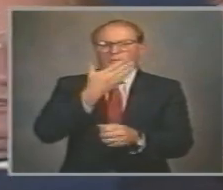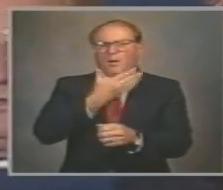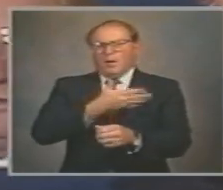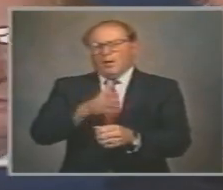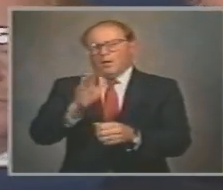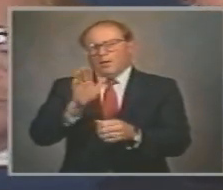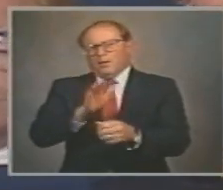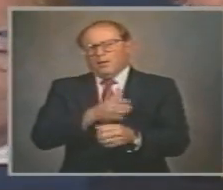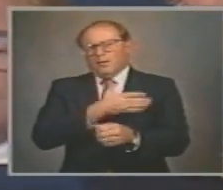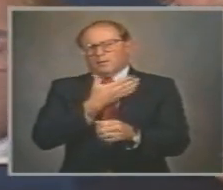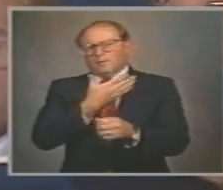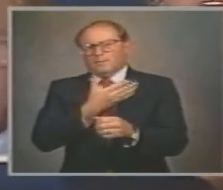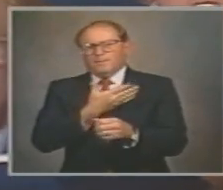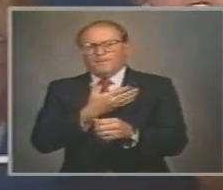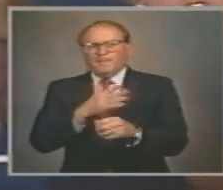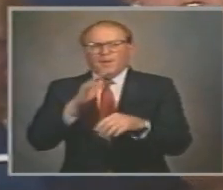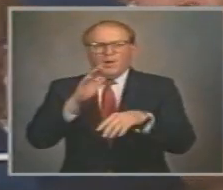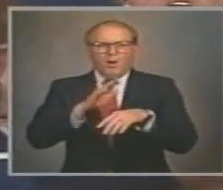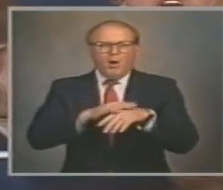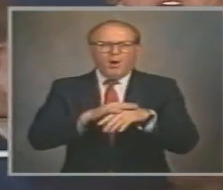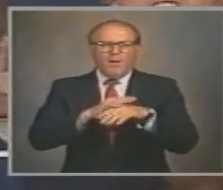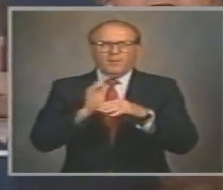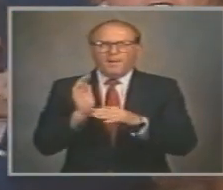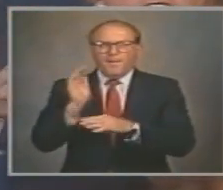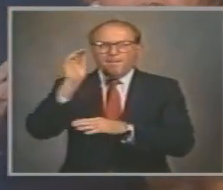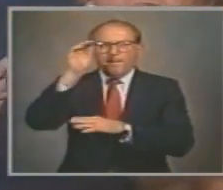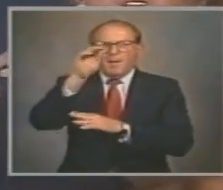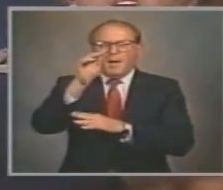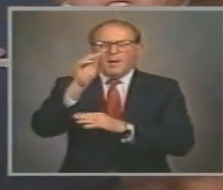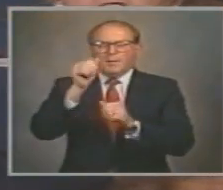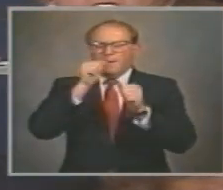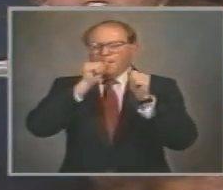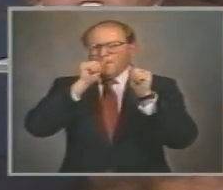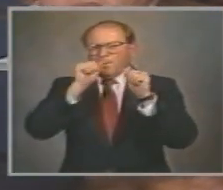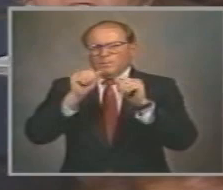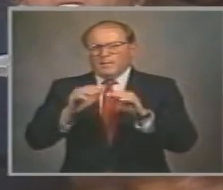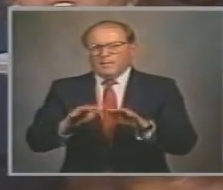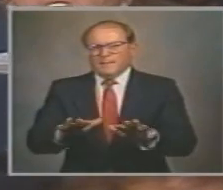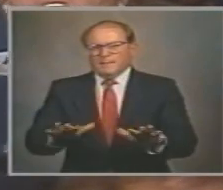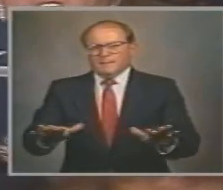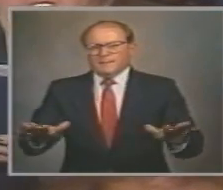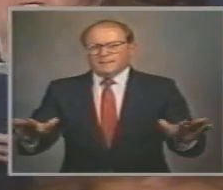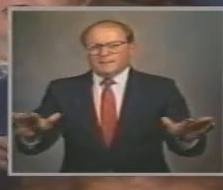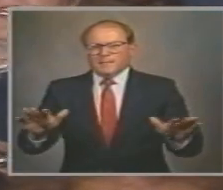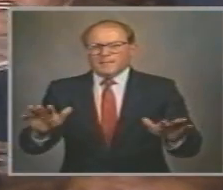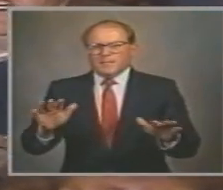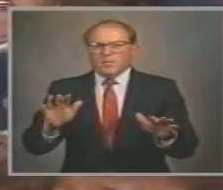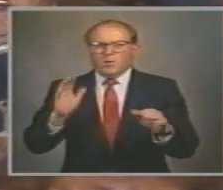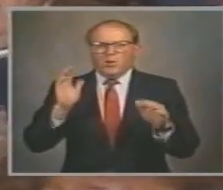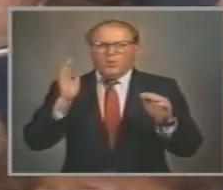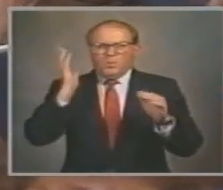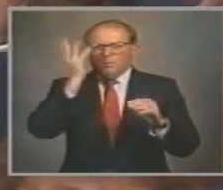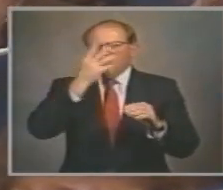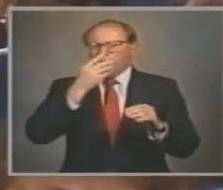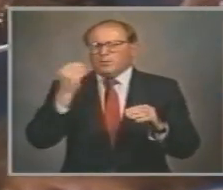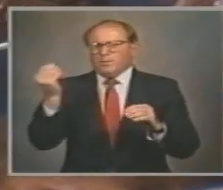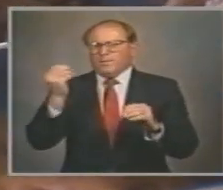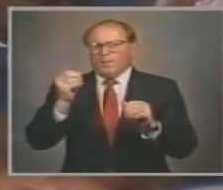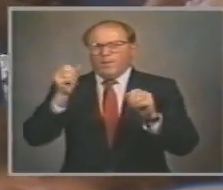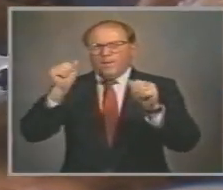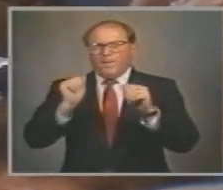song Lo, on the mount of blessing The